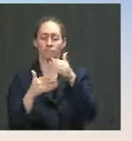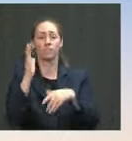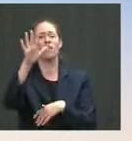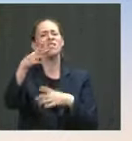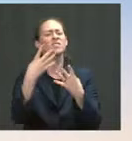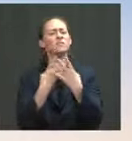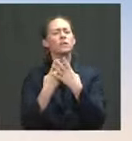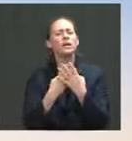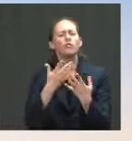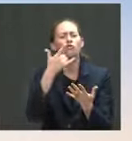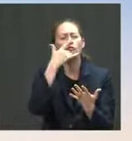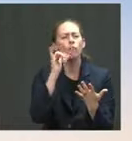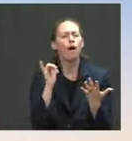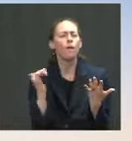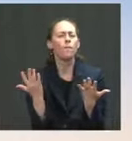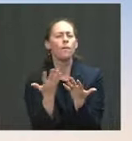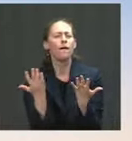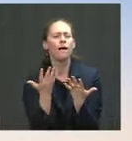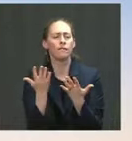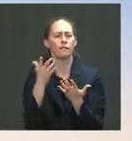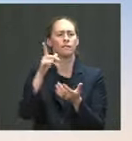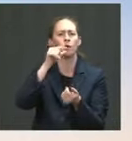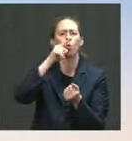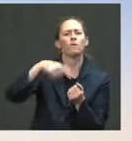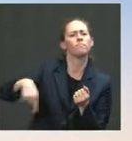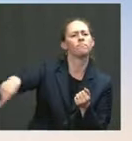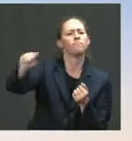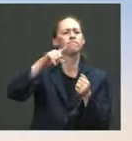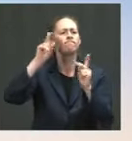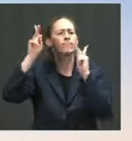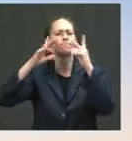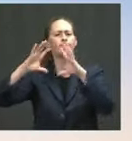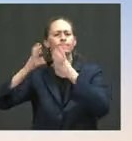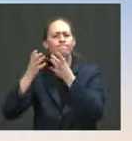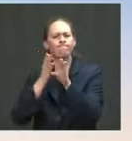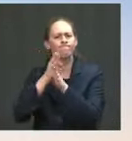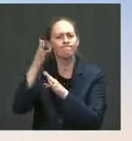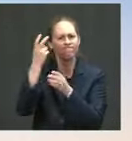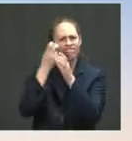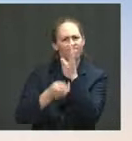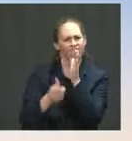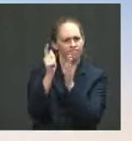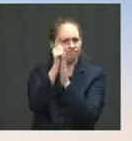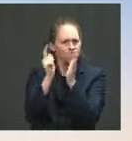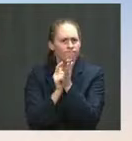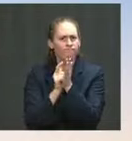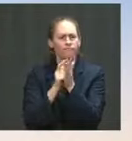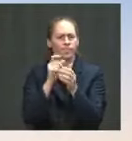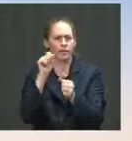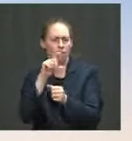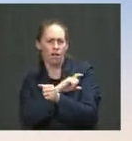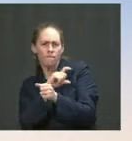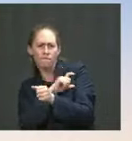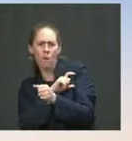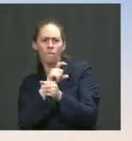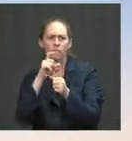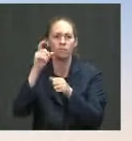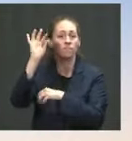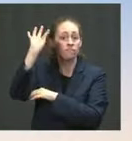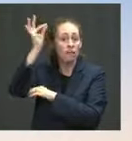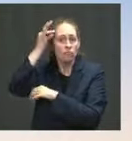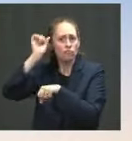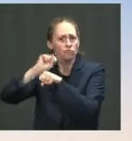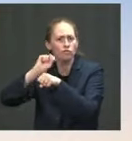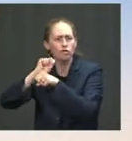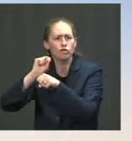by a combination of the intelligence, law enforcement, counterterrorism professionals from across government, so the Department of Homeland Security, Department